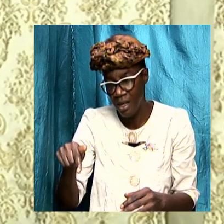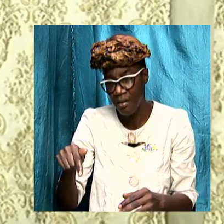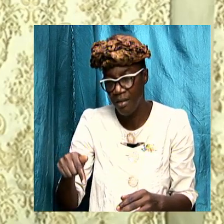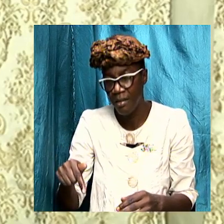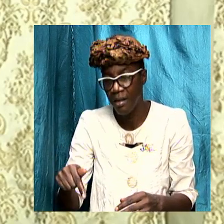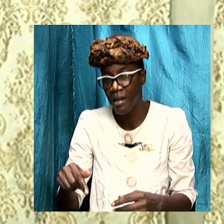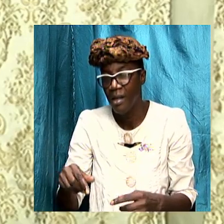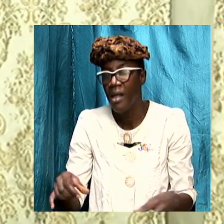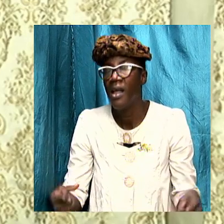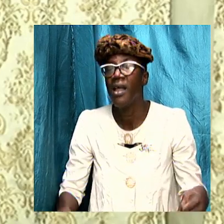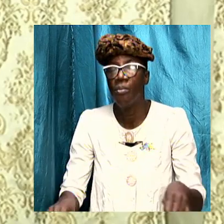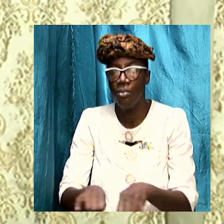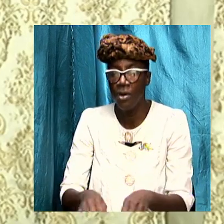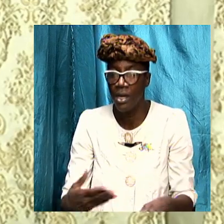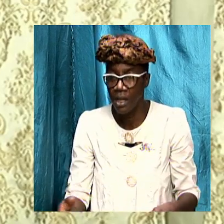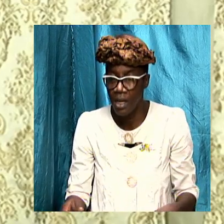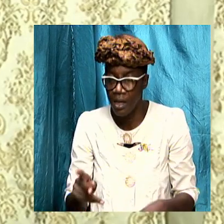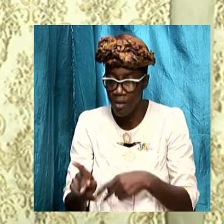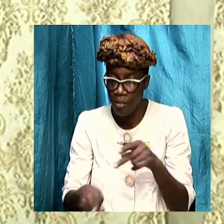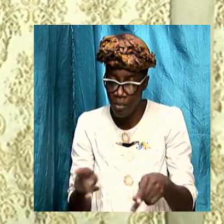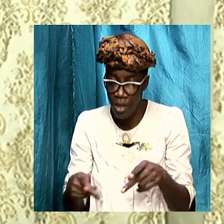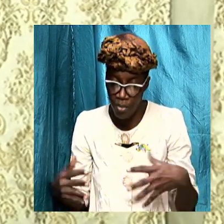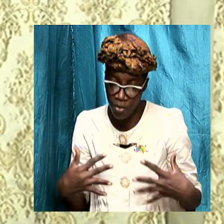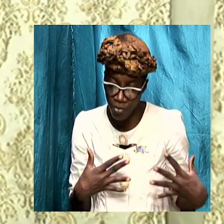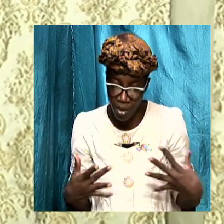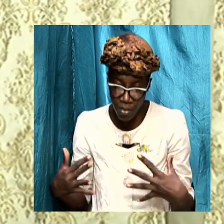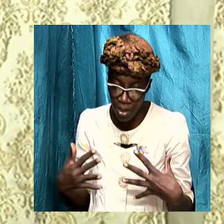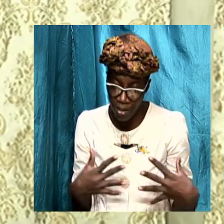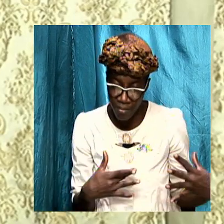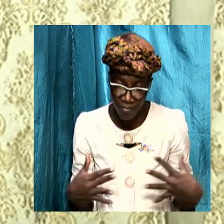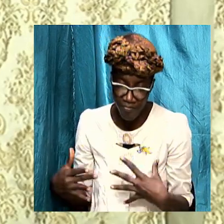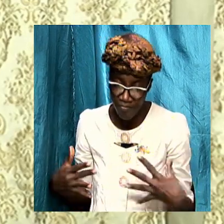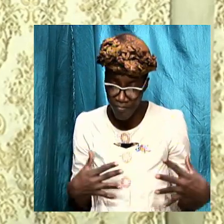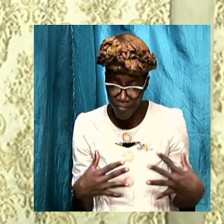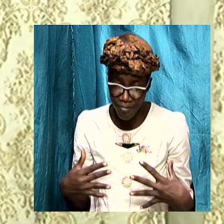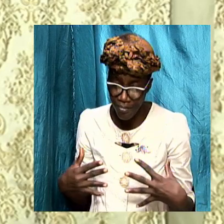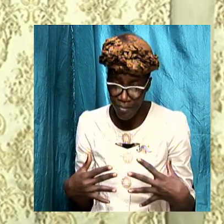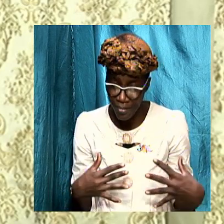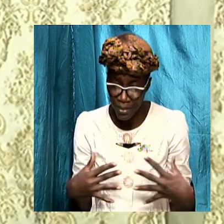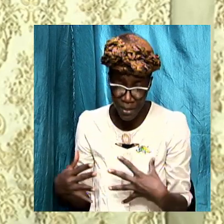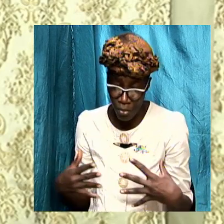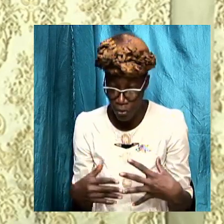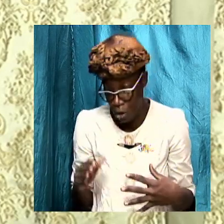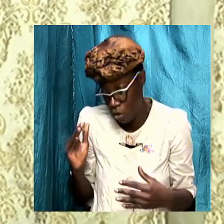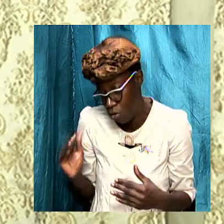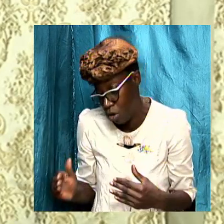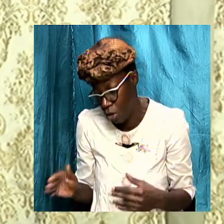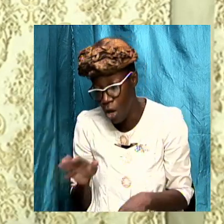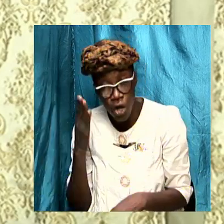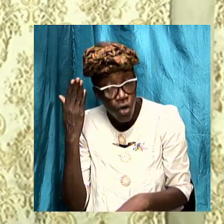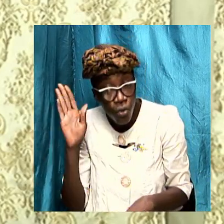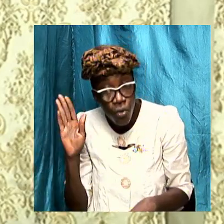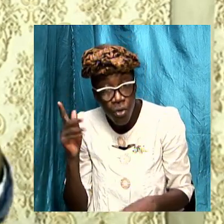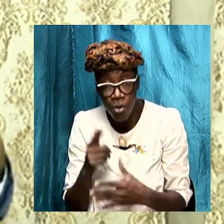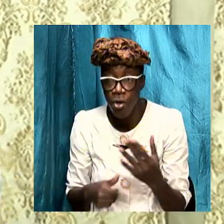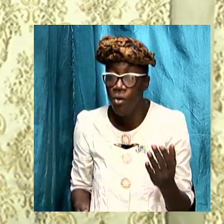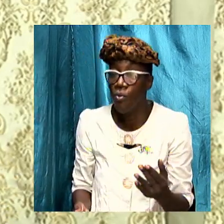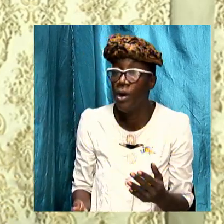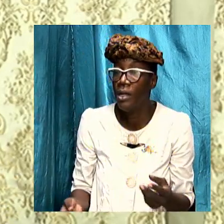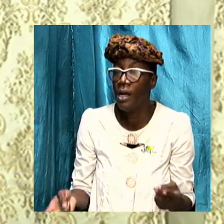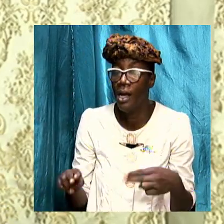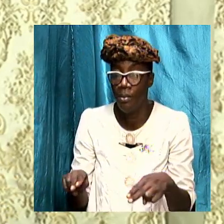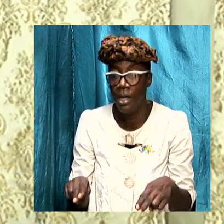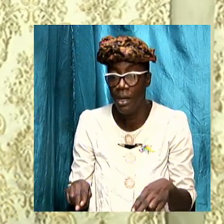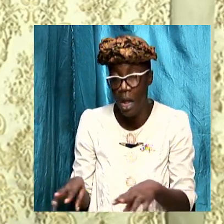so folks today who are trembling and nervous and in corners and don't know what is happening around us let us